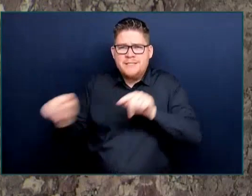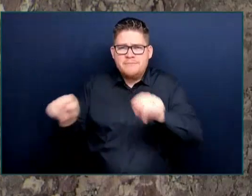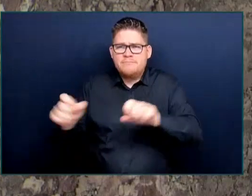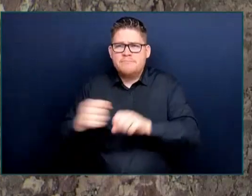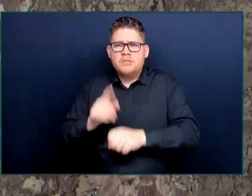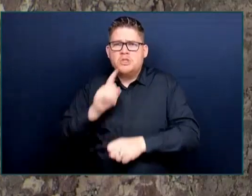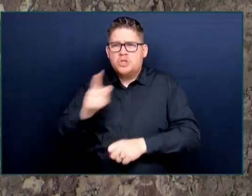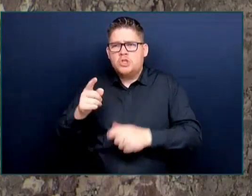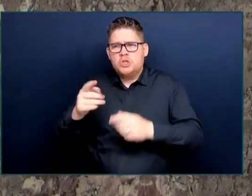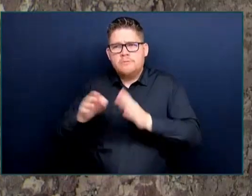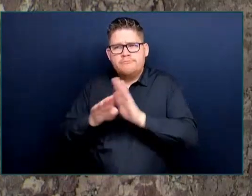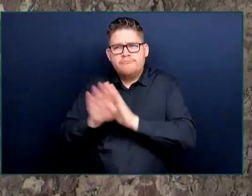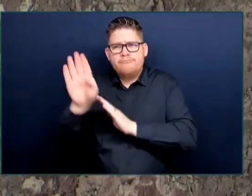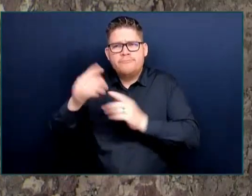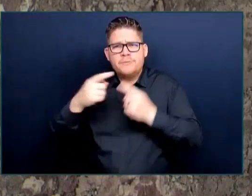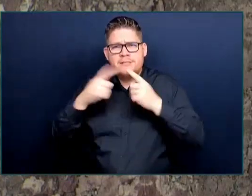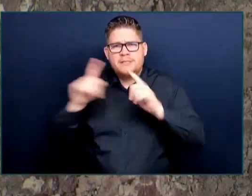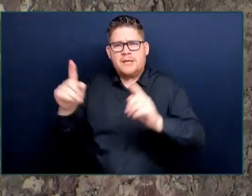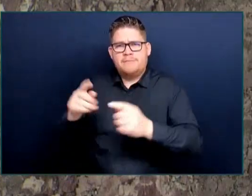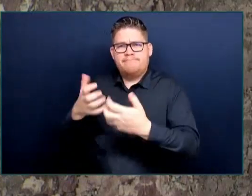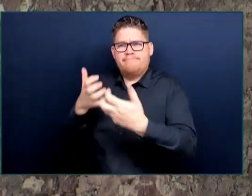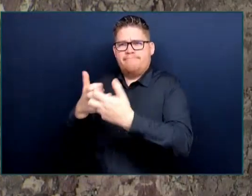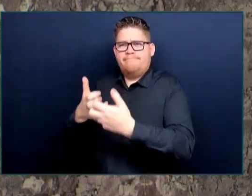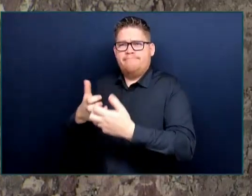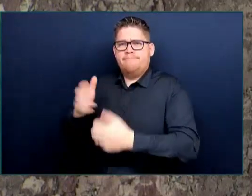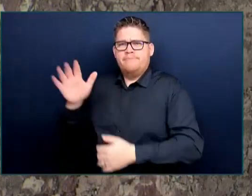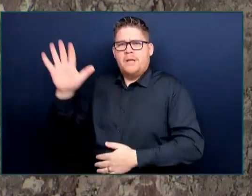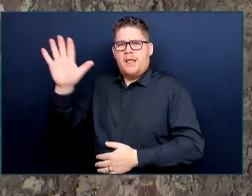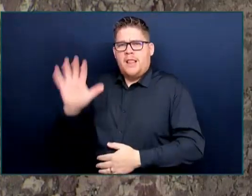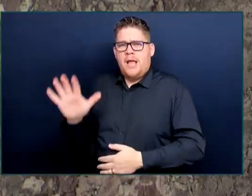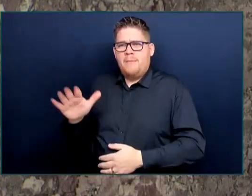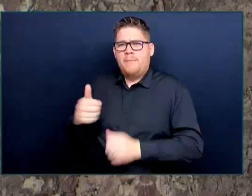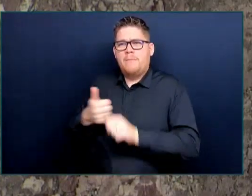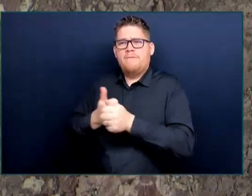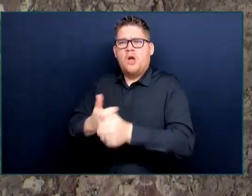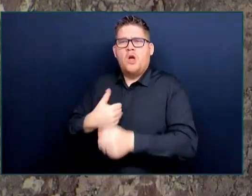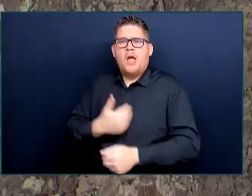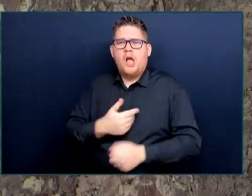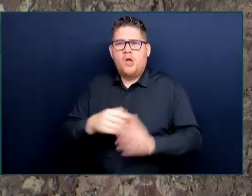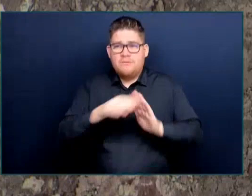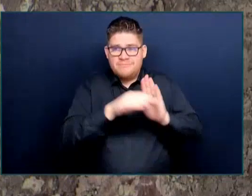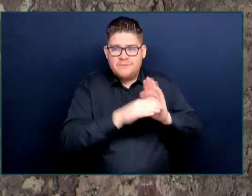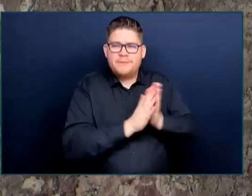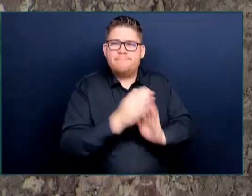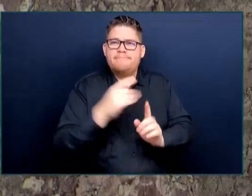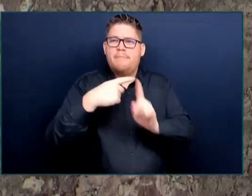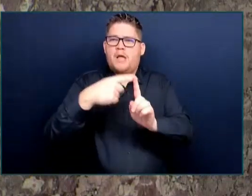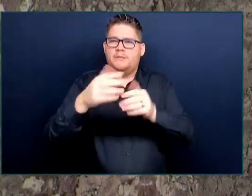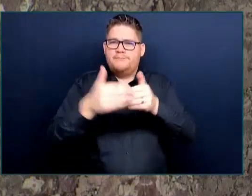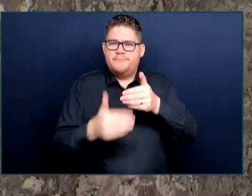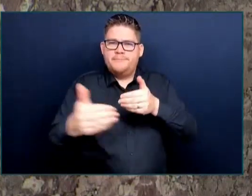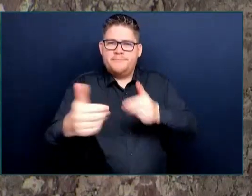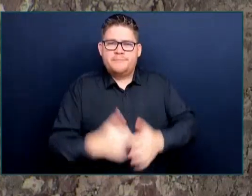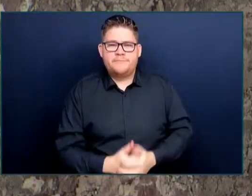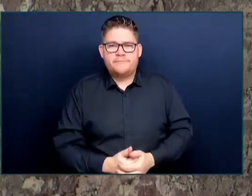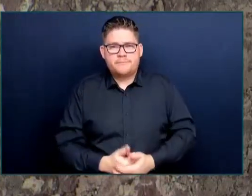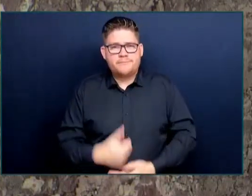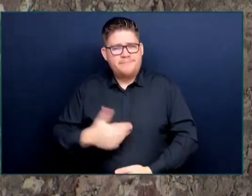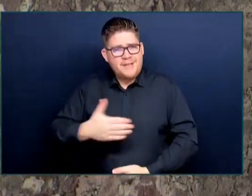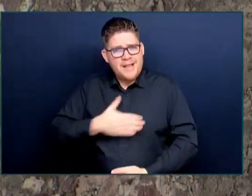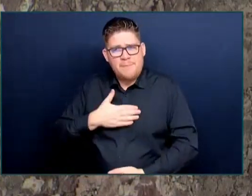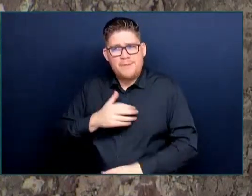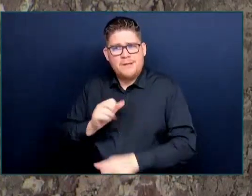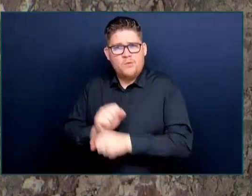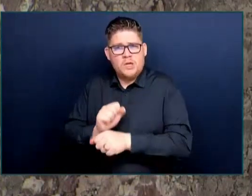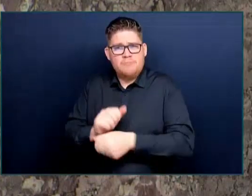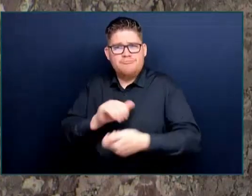so honoured to have this position to be working with my colleague, the Minister of Environment and Climate Change Strategy, together to address this. I appreciate the question.